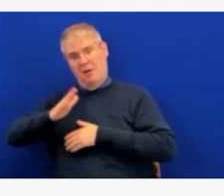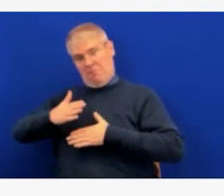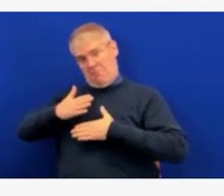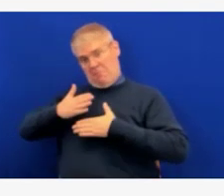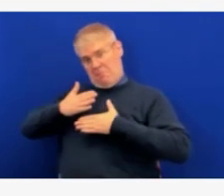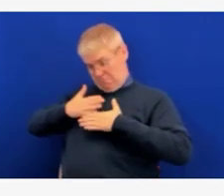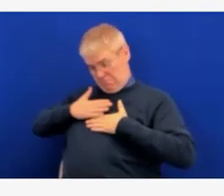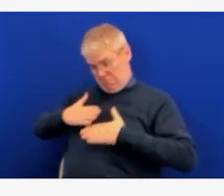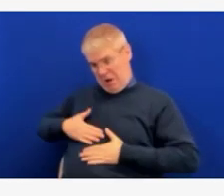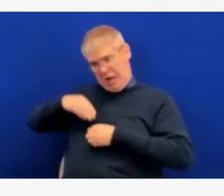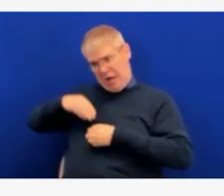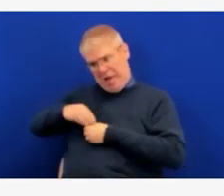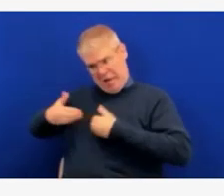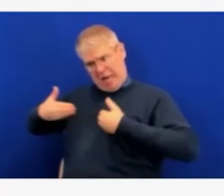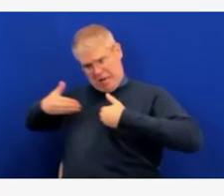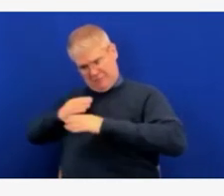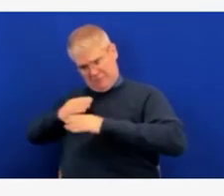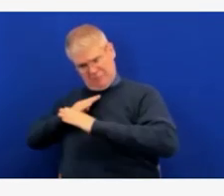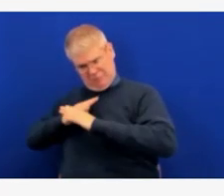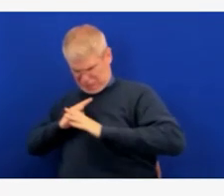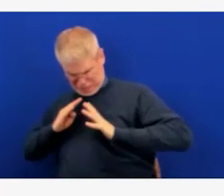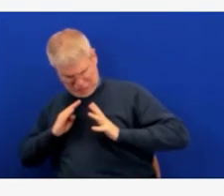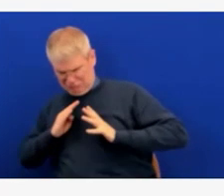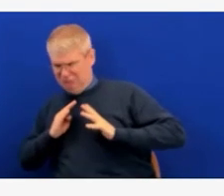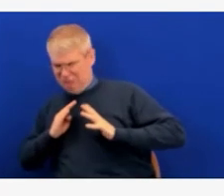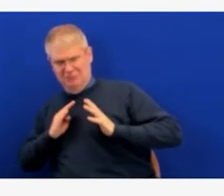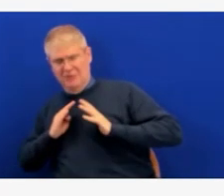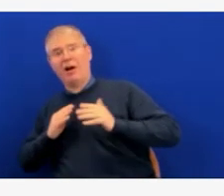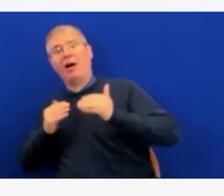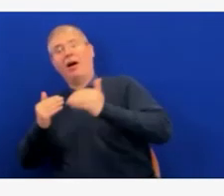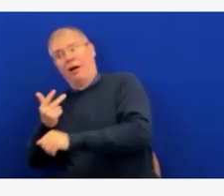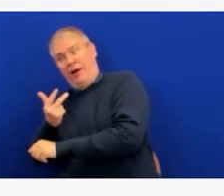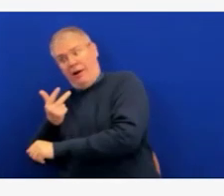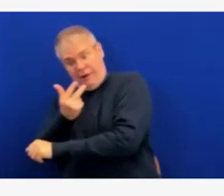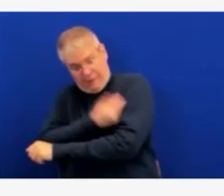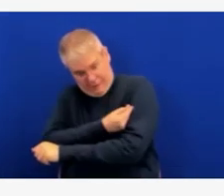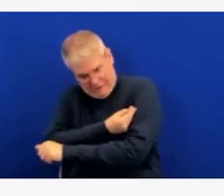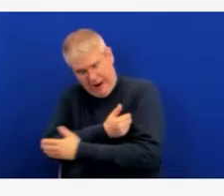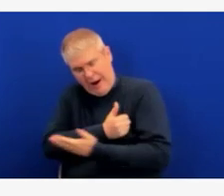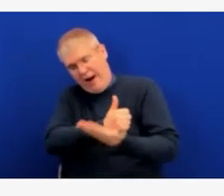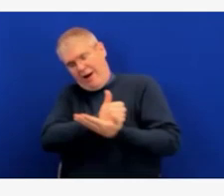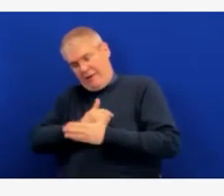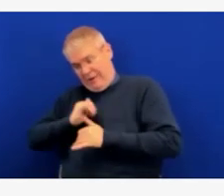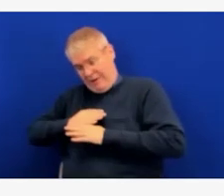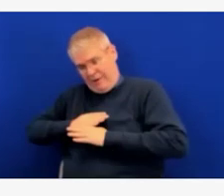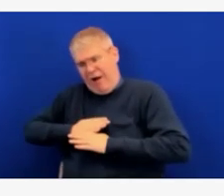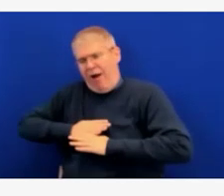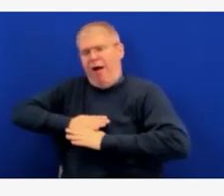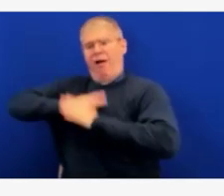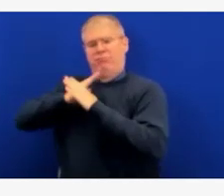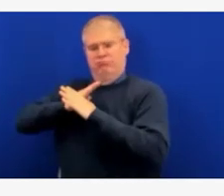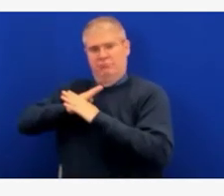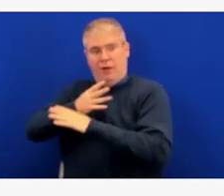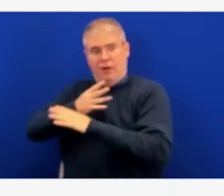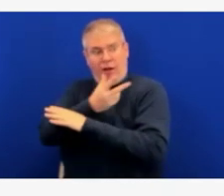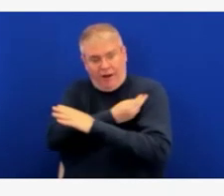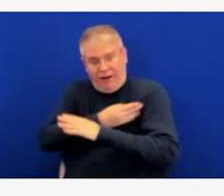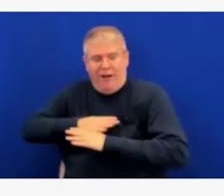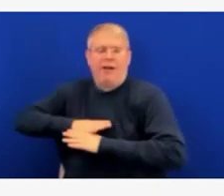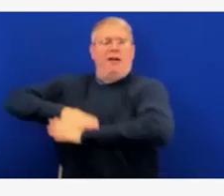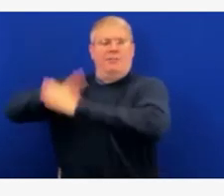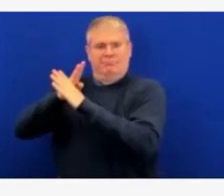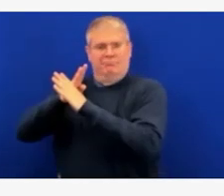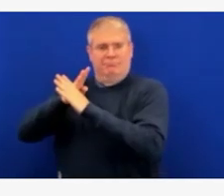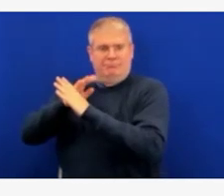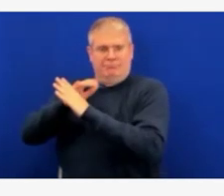some ways to create algorithms to sort of get to the reinfection